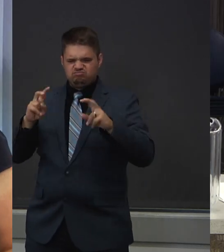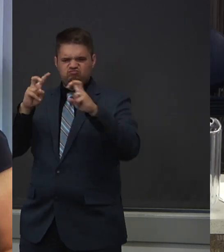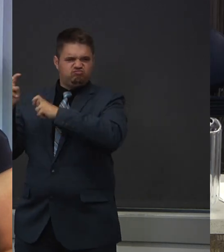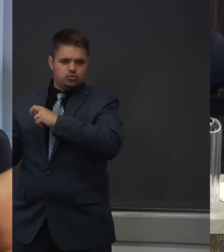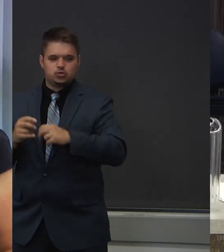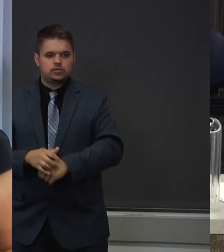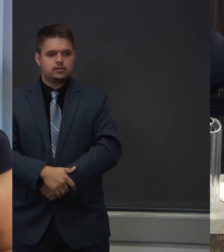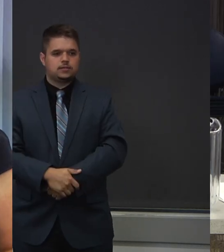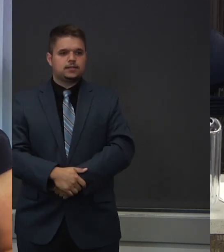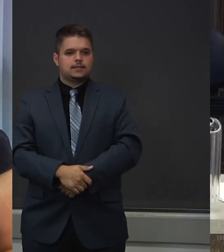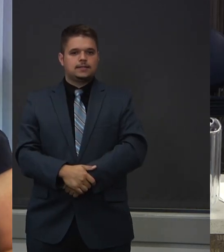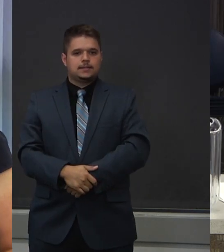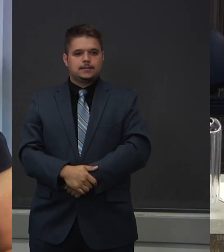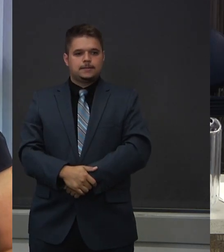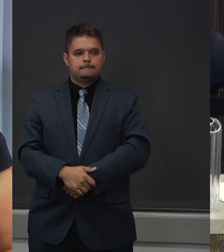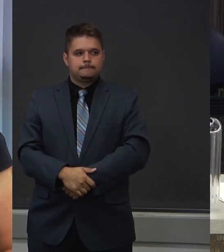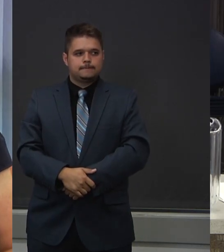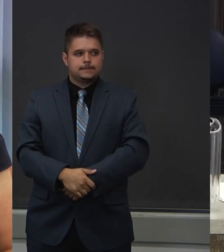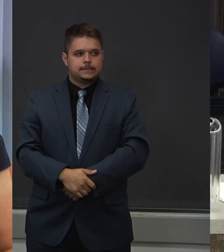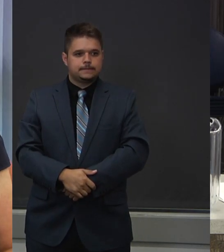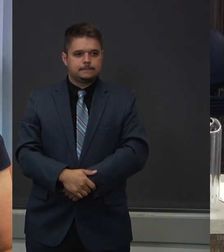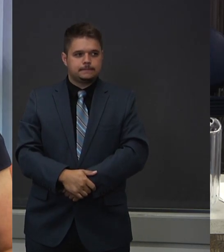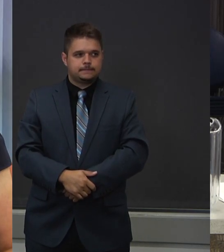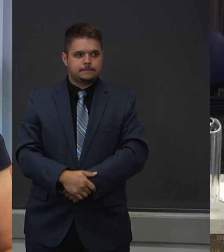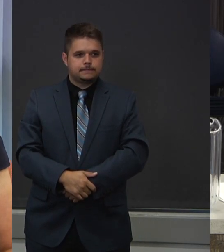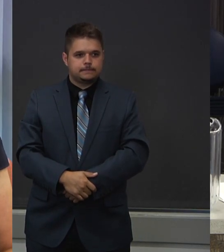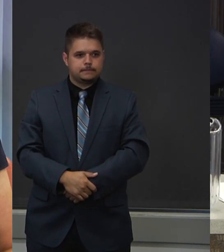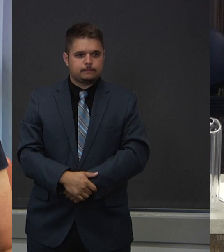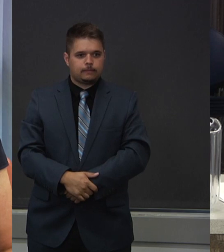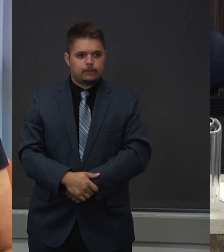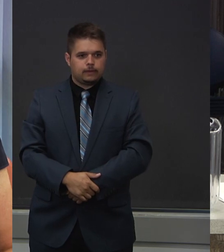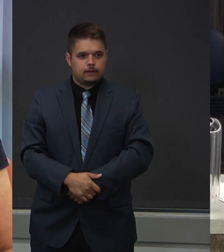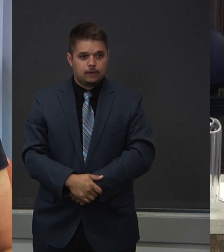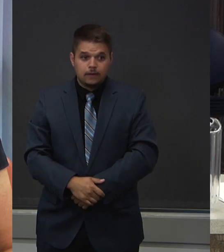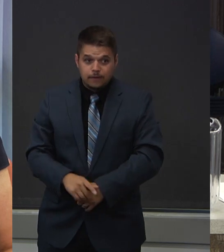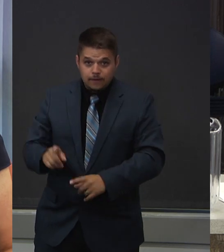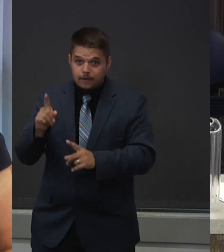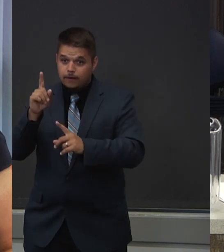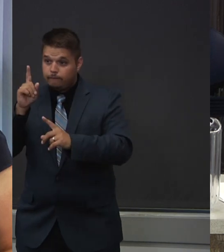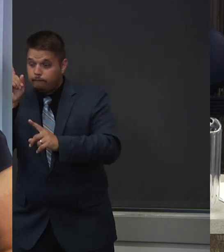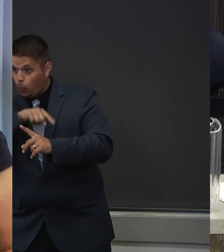Charlene asks, what's the percentage of false negatives and false positives?